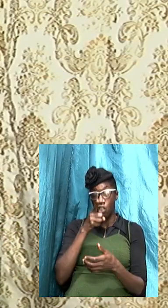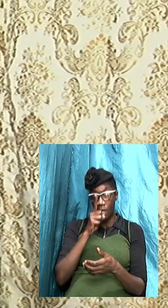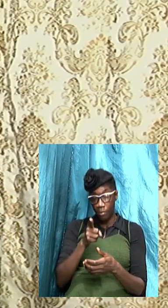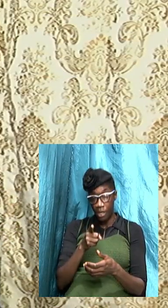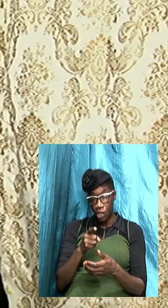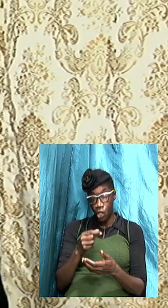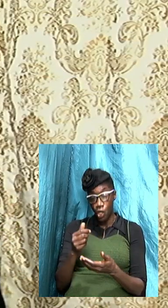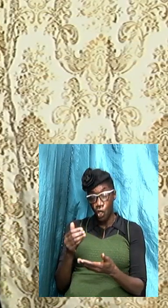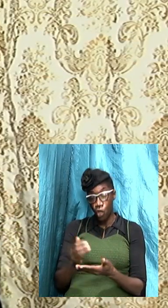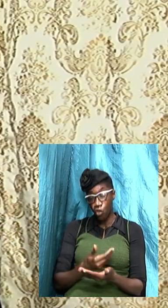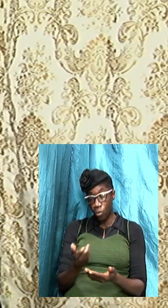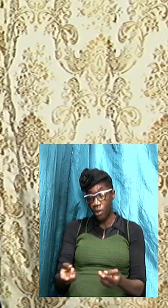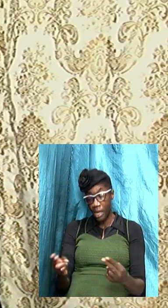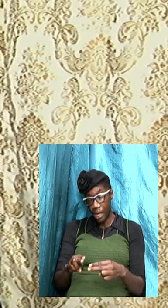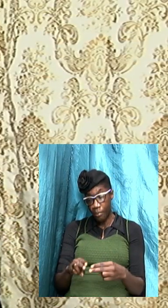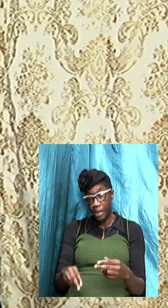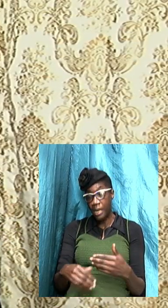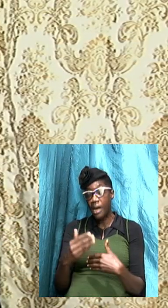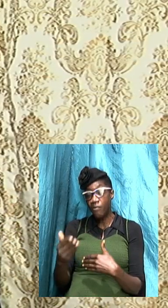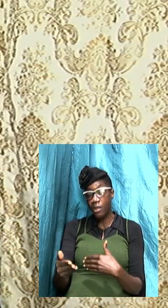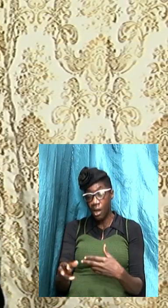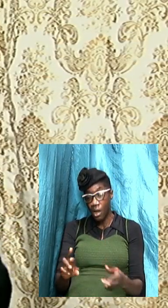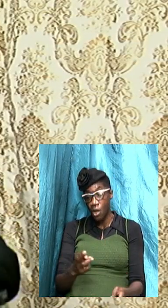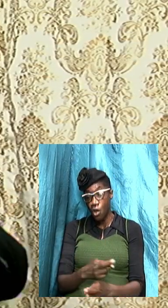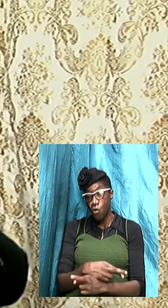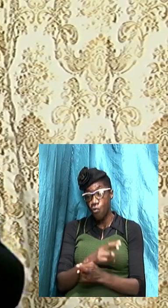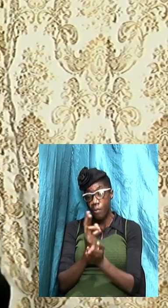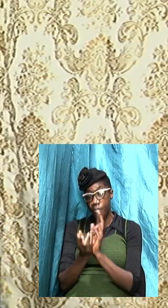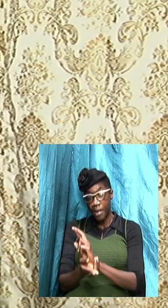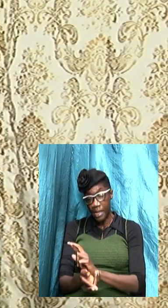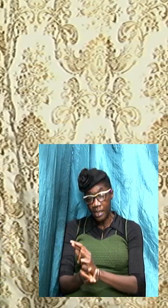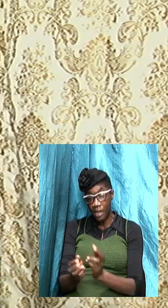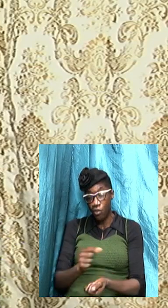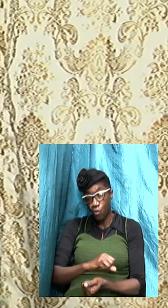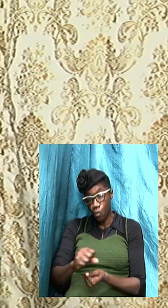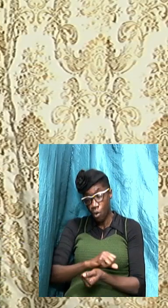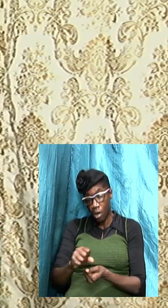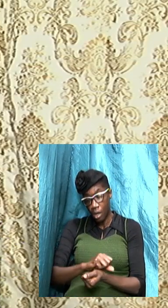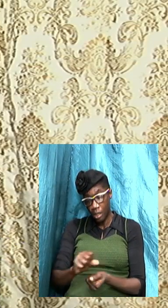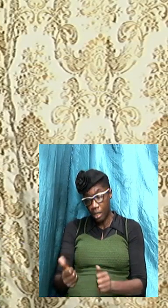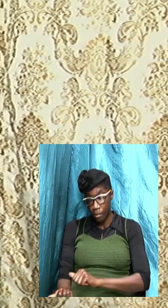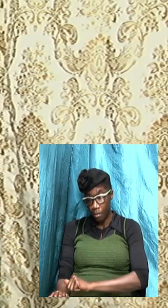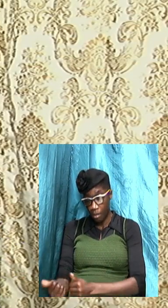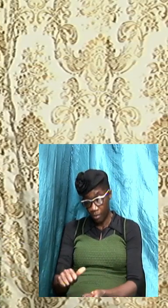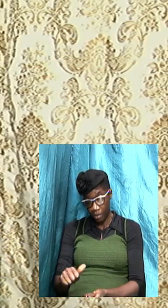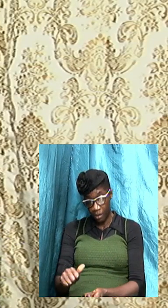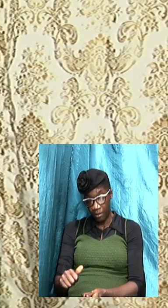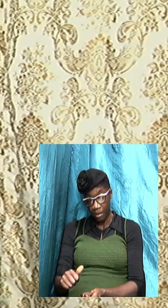repentance water baptism in the name of Jesus Christ infilling of the Holy Spirit